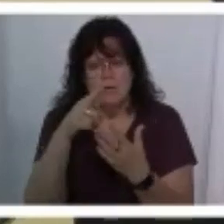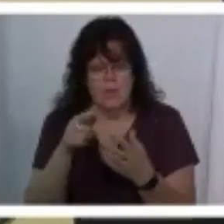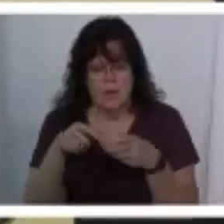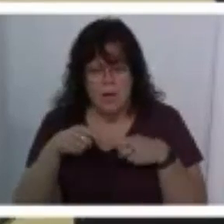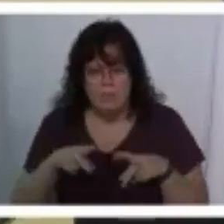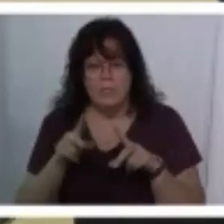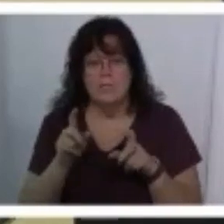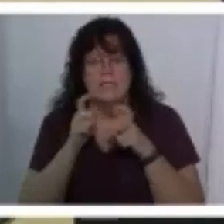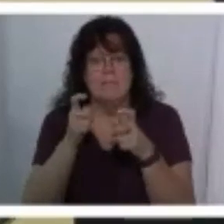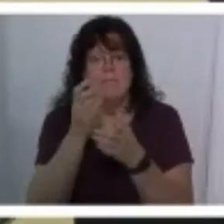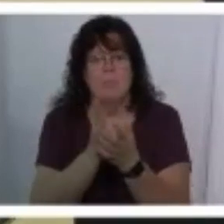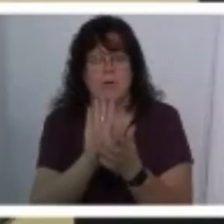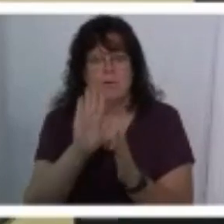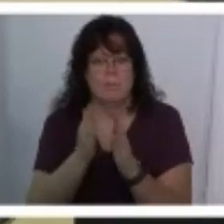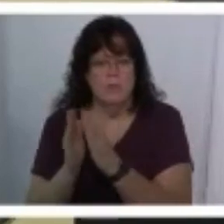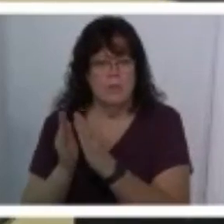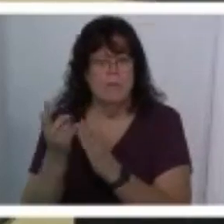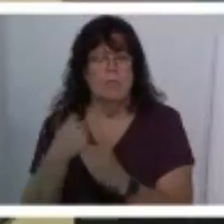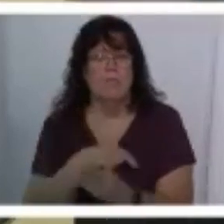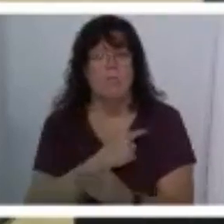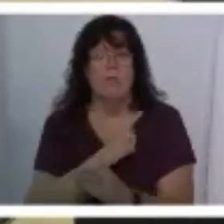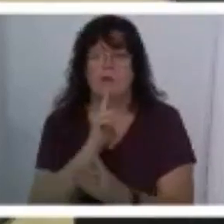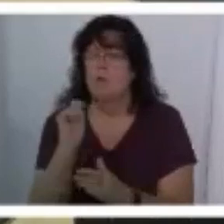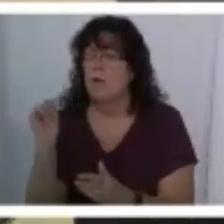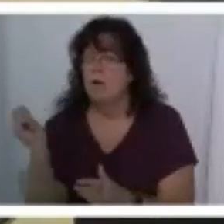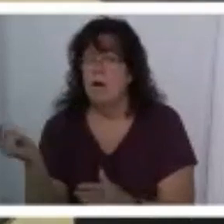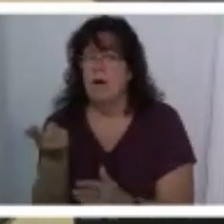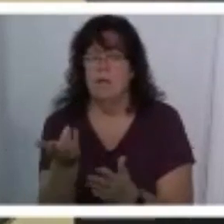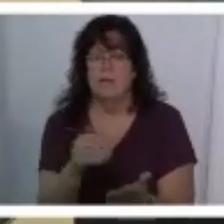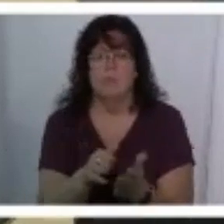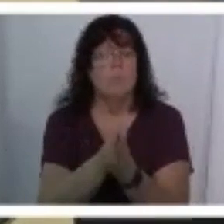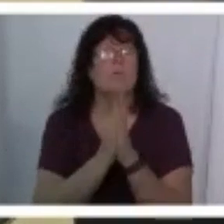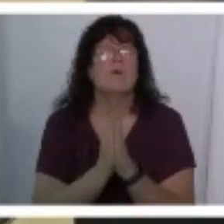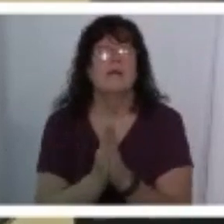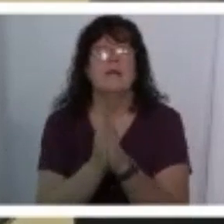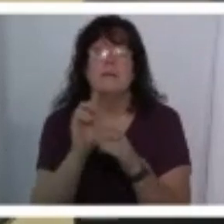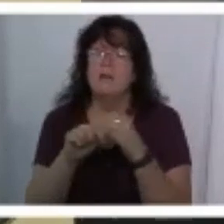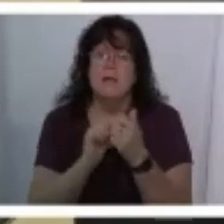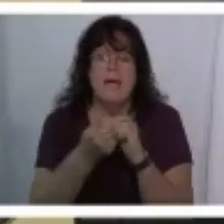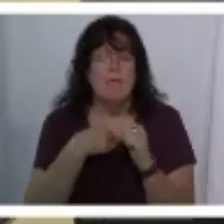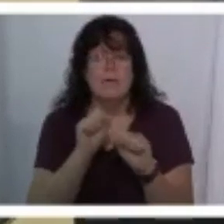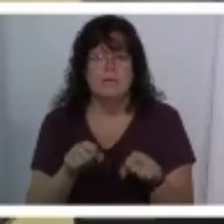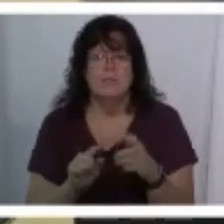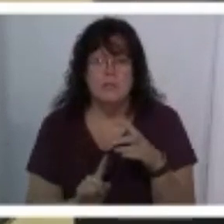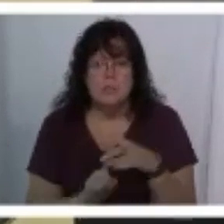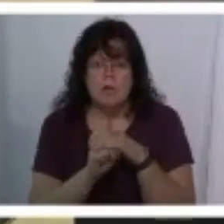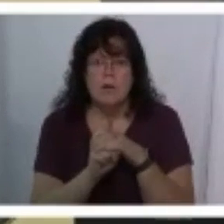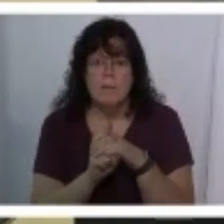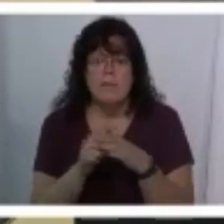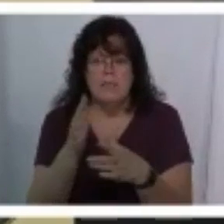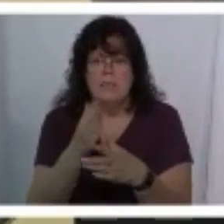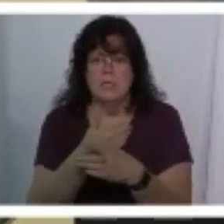give and to be a part of your community we uh are all again we're all praying about how we can show up how we can